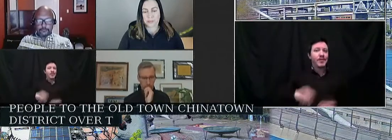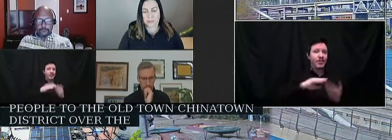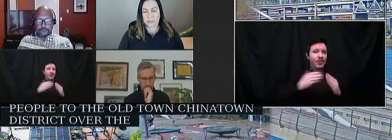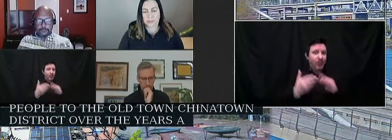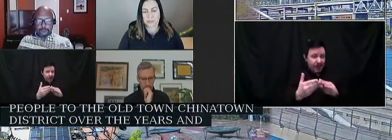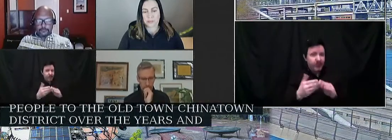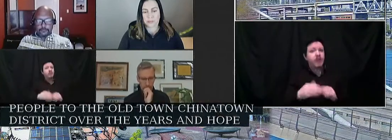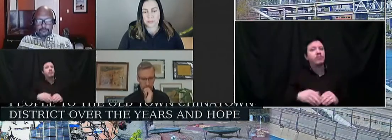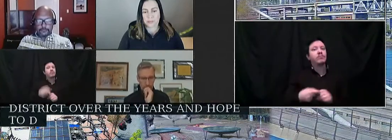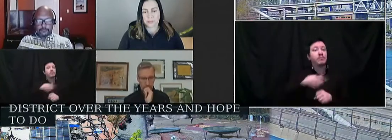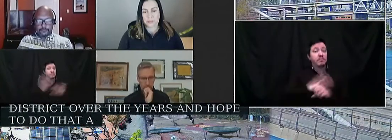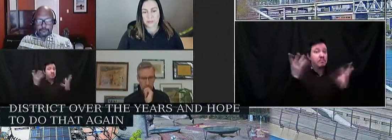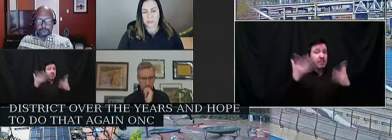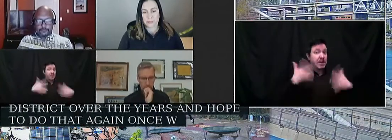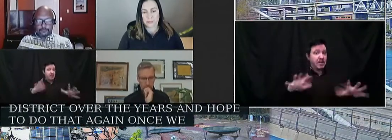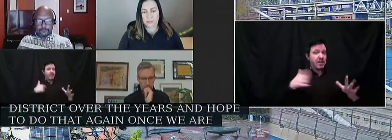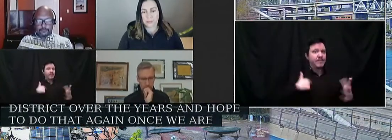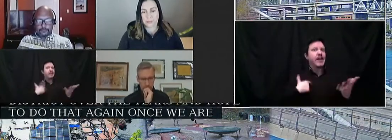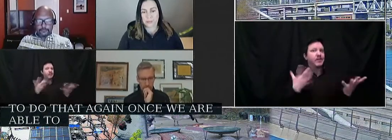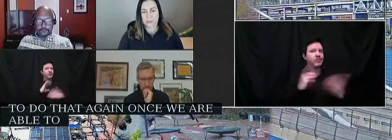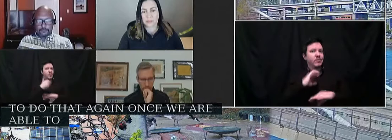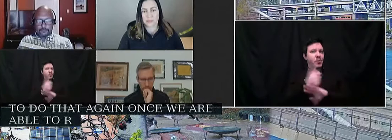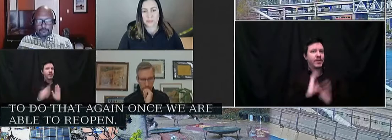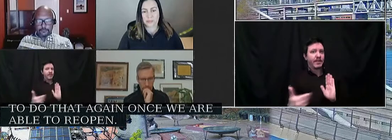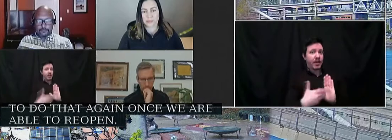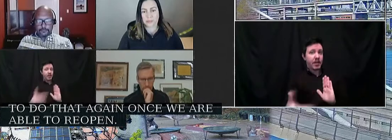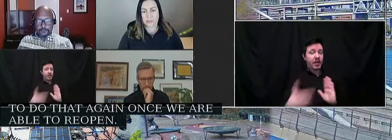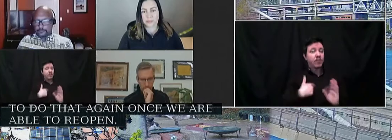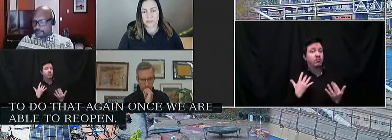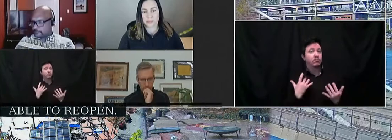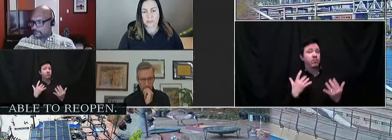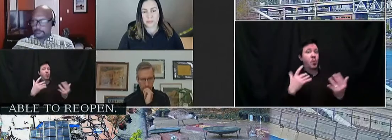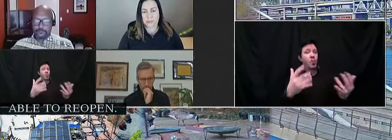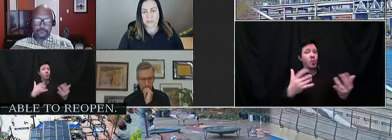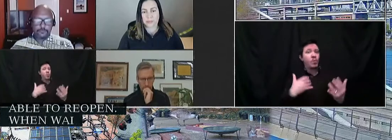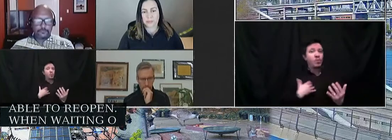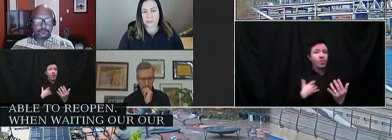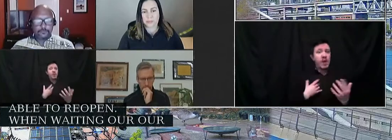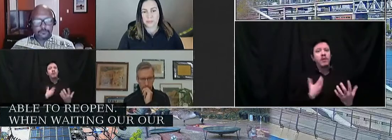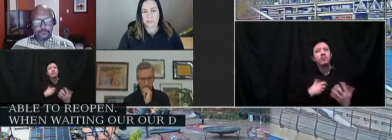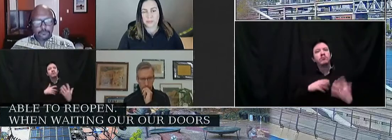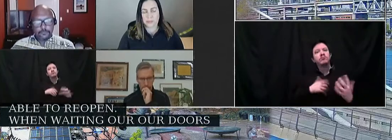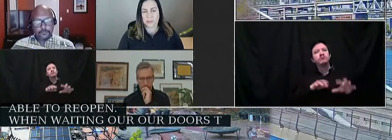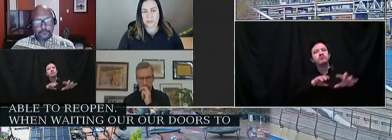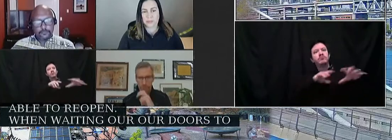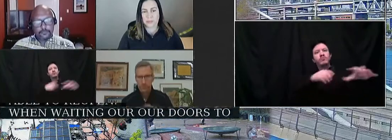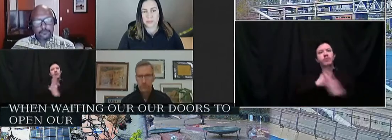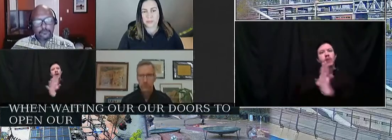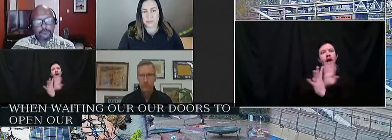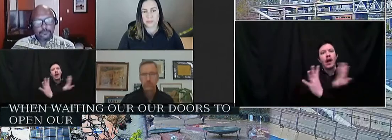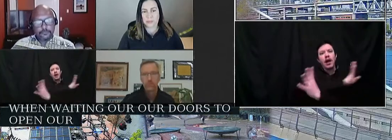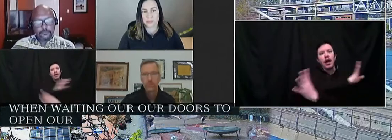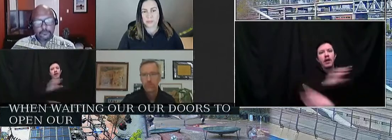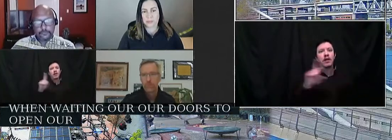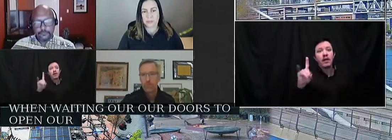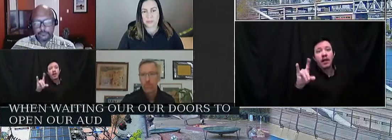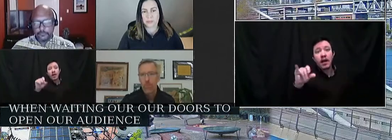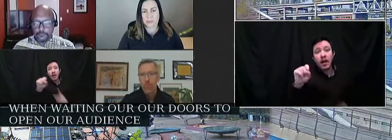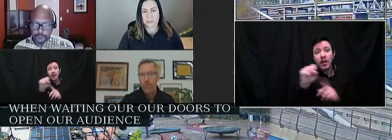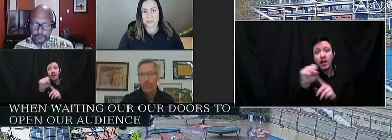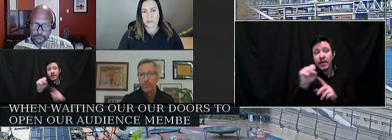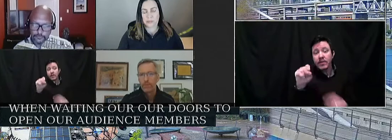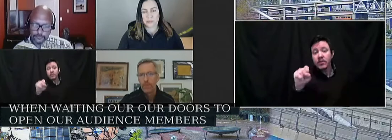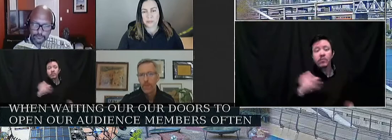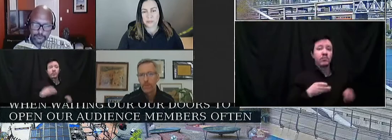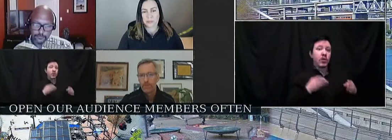we are able to reopen. When waiting for our doors to open for a show, our audience members often form a line on Davis Street. If that were to happen today, our audience